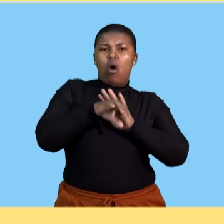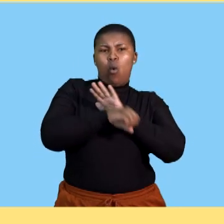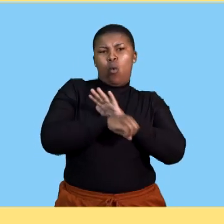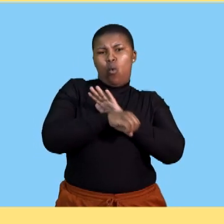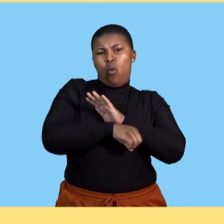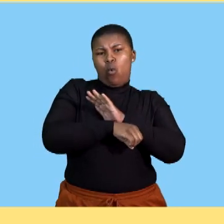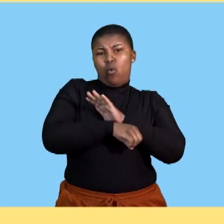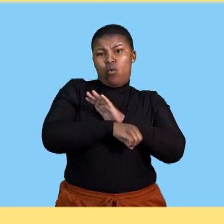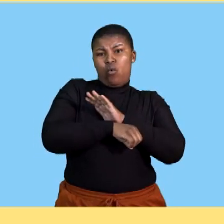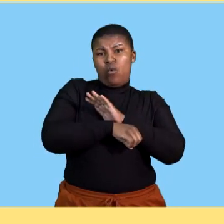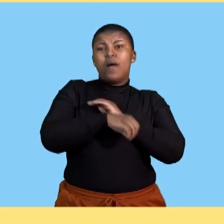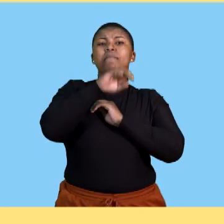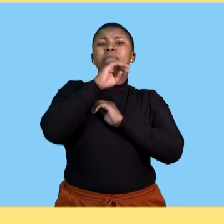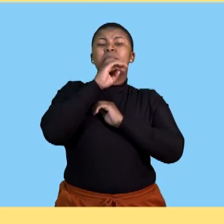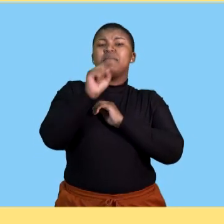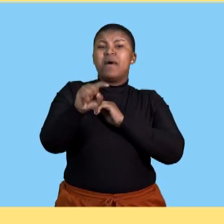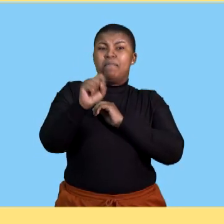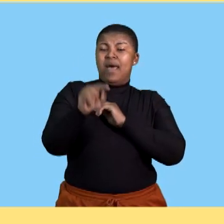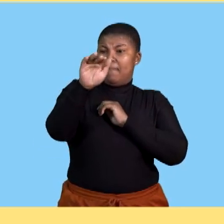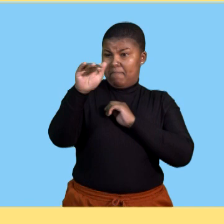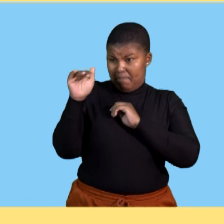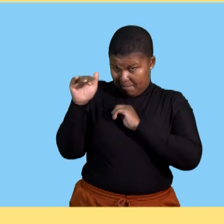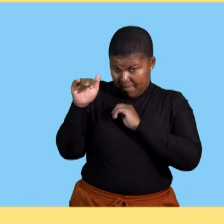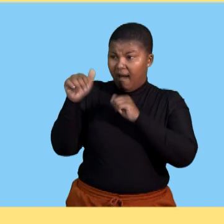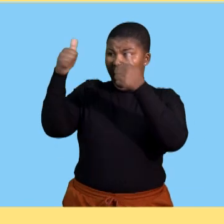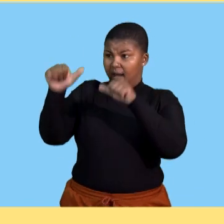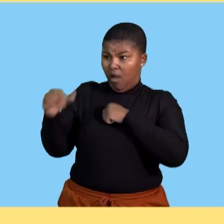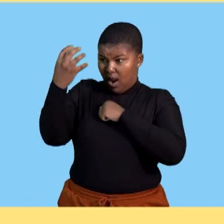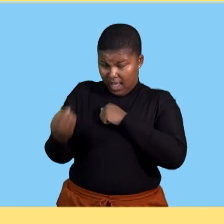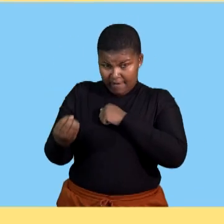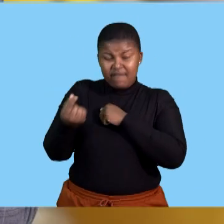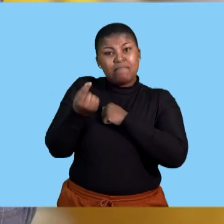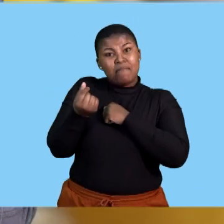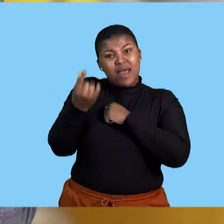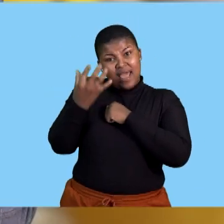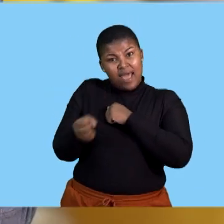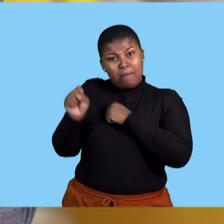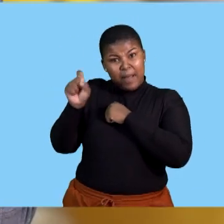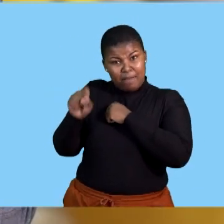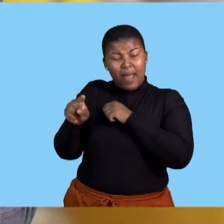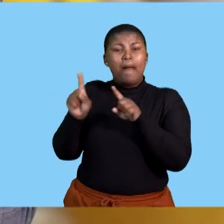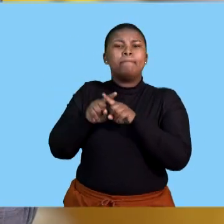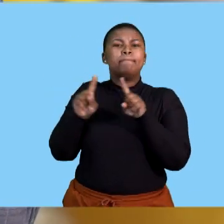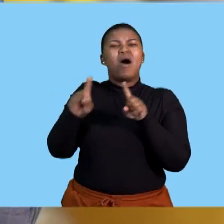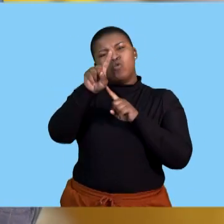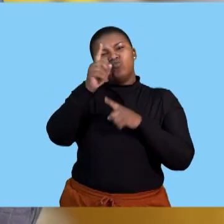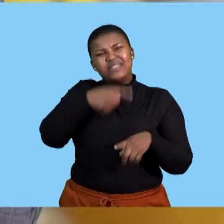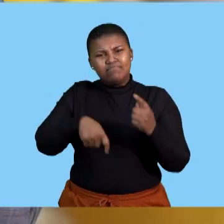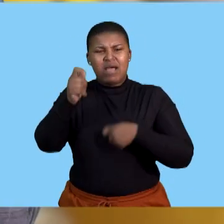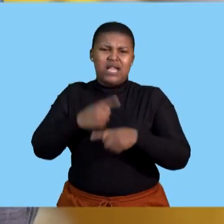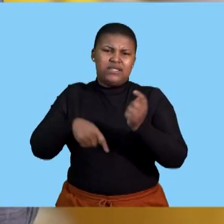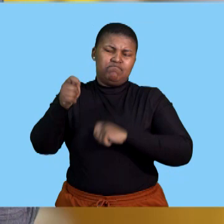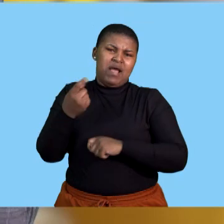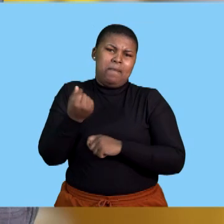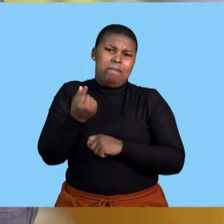to withdraw more funds than available. So you have a bank account and you have money in the bank account. But you